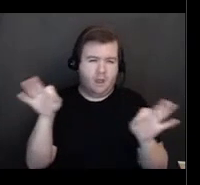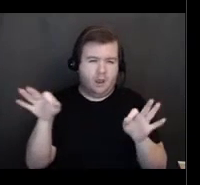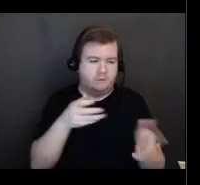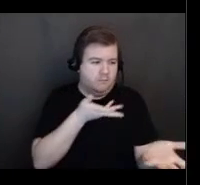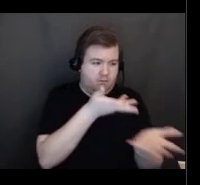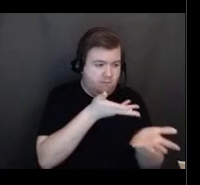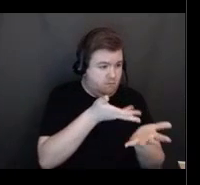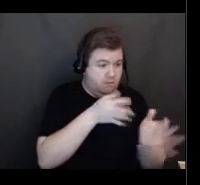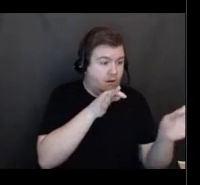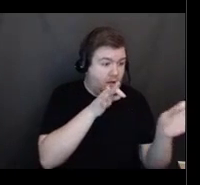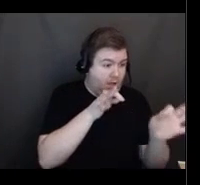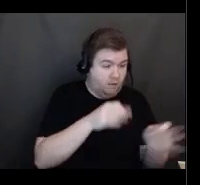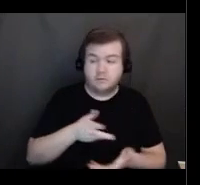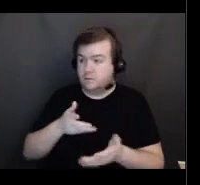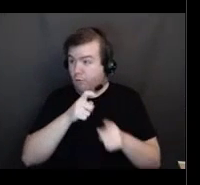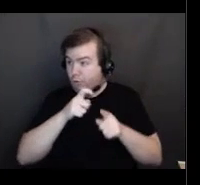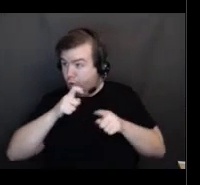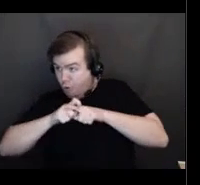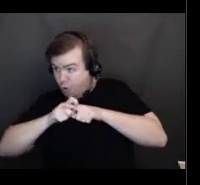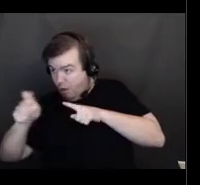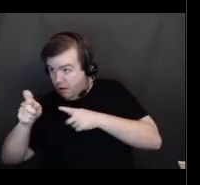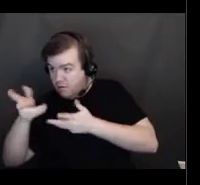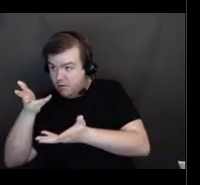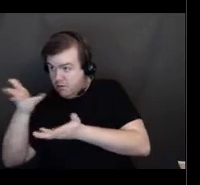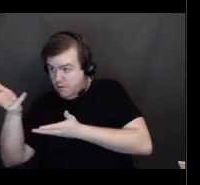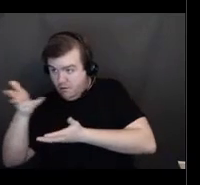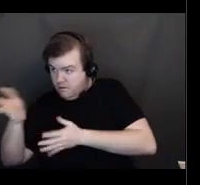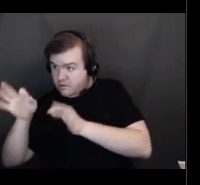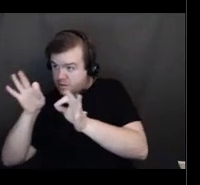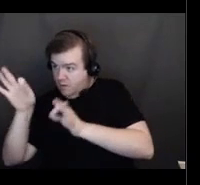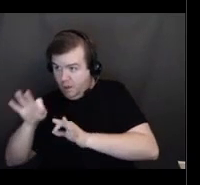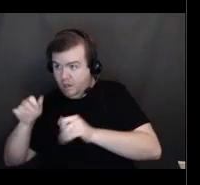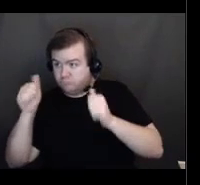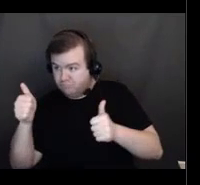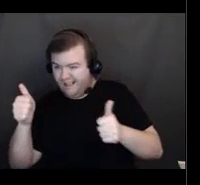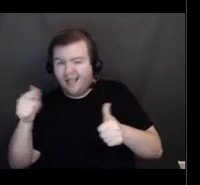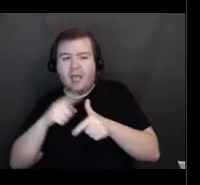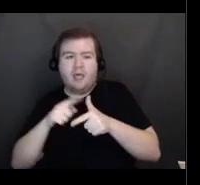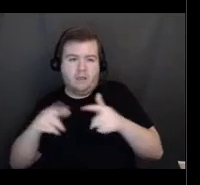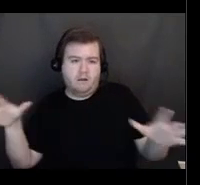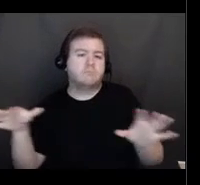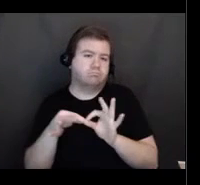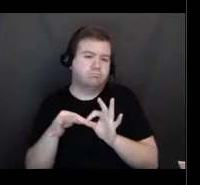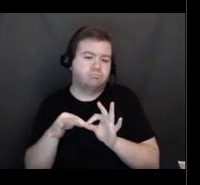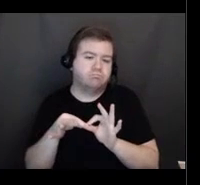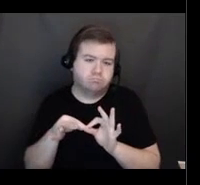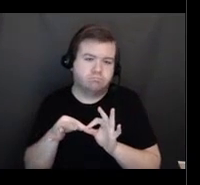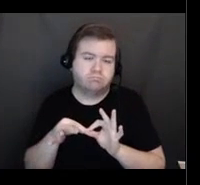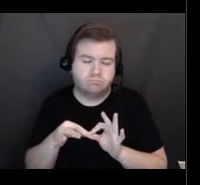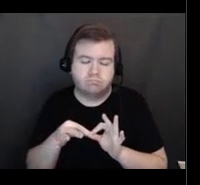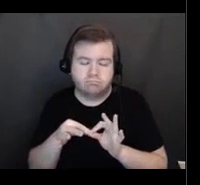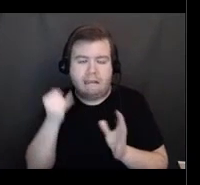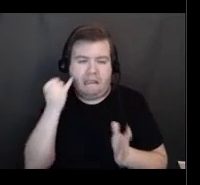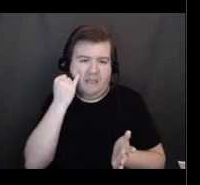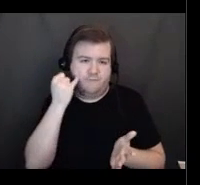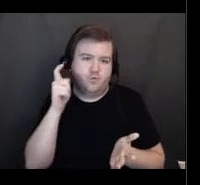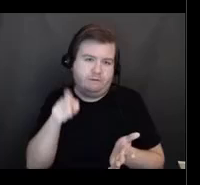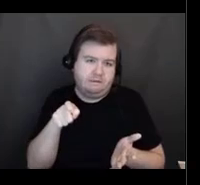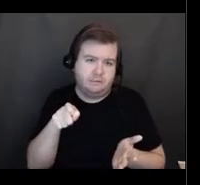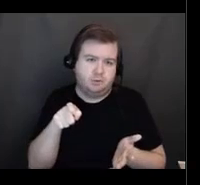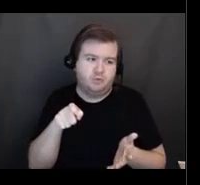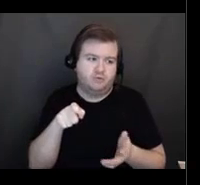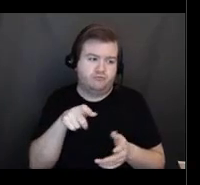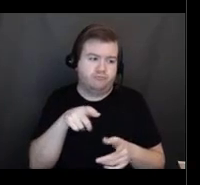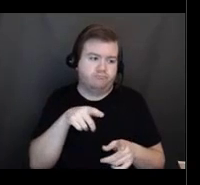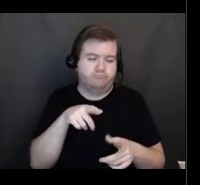provided prior to making that call and making sure that once you do reach the provider, that you are able to give